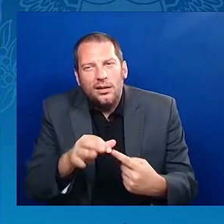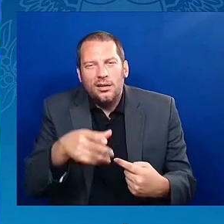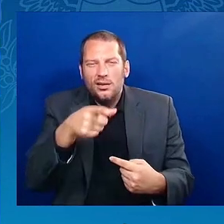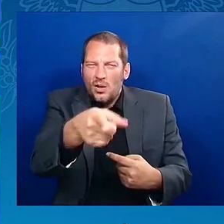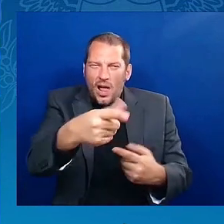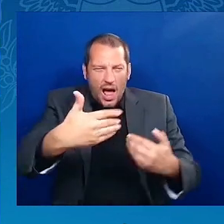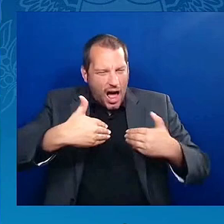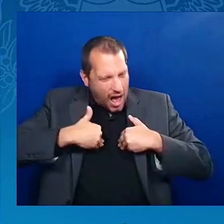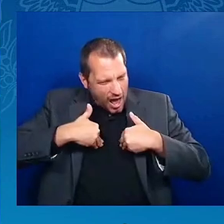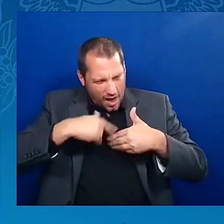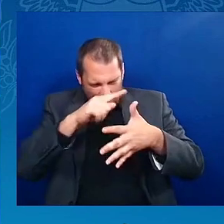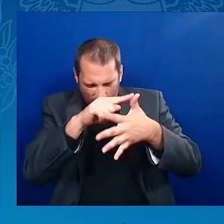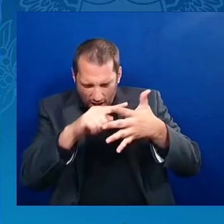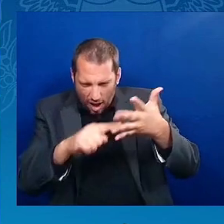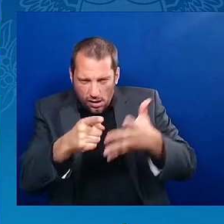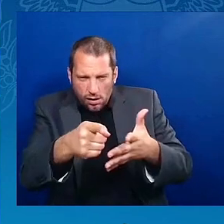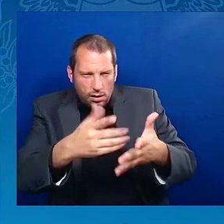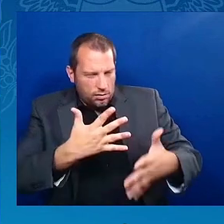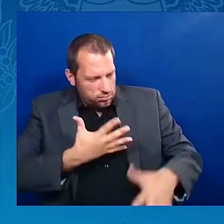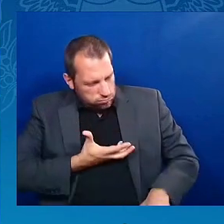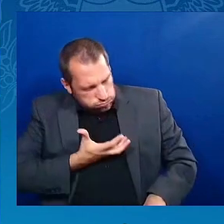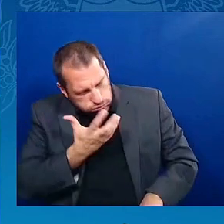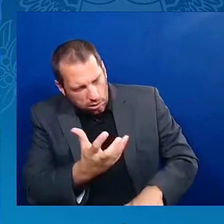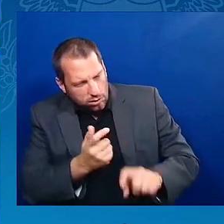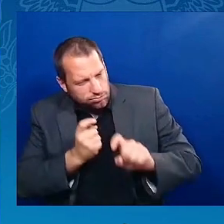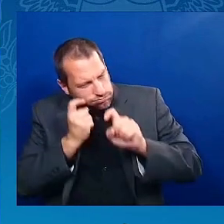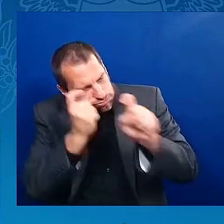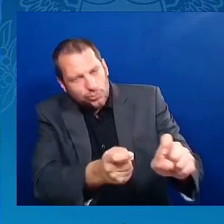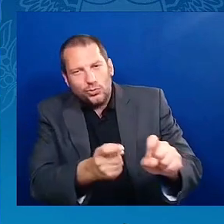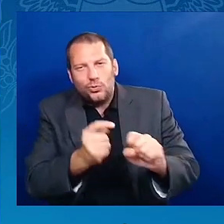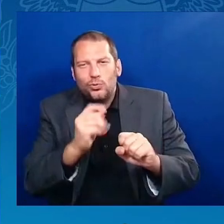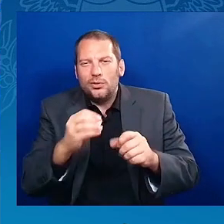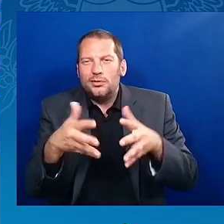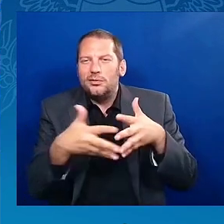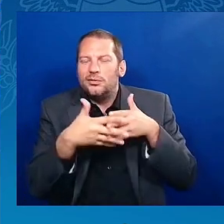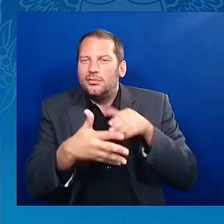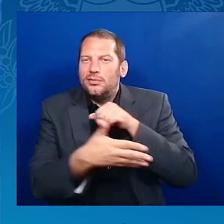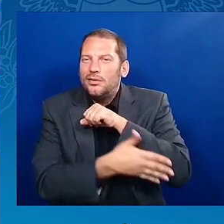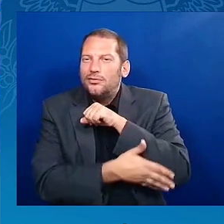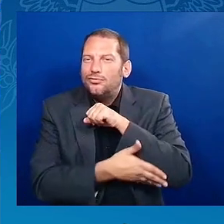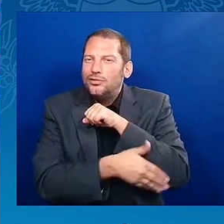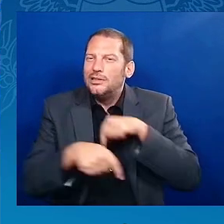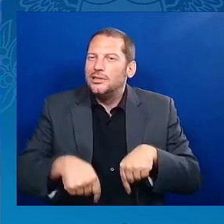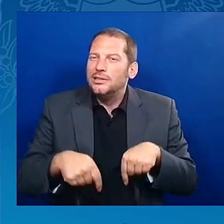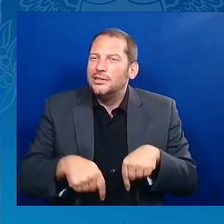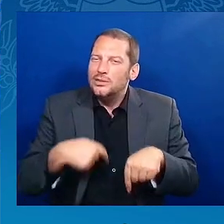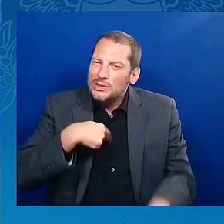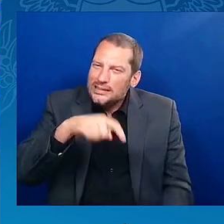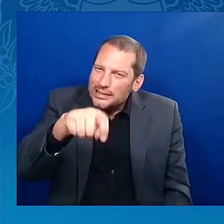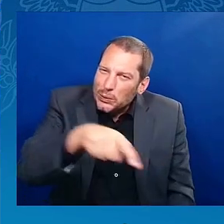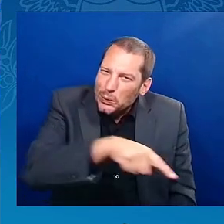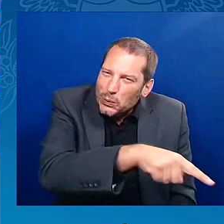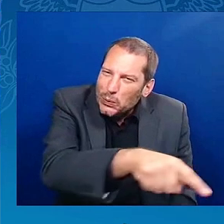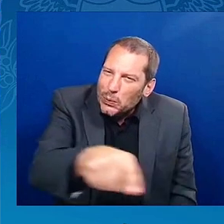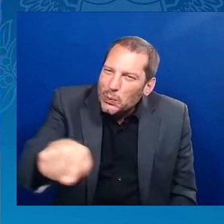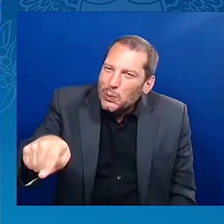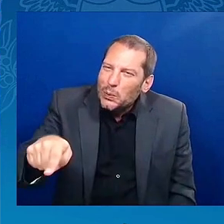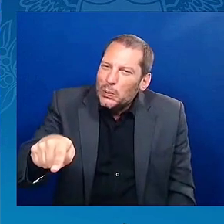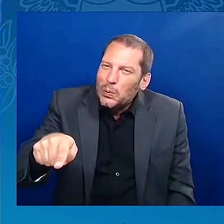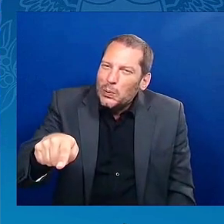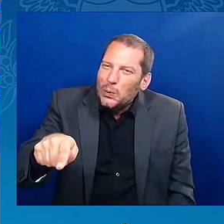To the young leaders, I started, Steve, as you said, a college tour last fall. I'm going tell you, I love Gen Z.